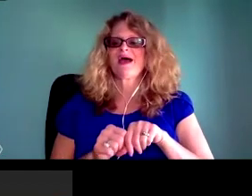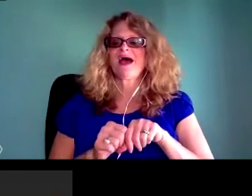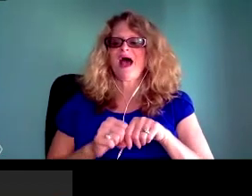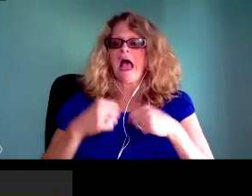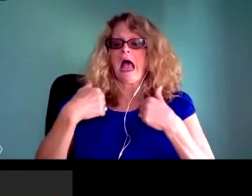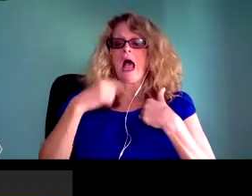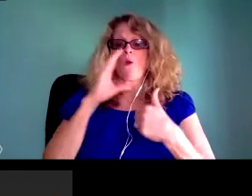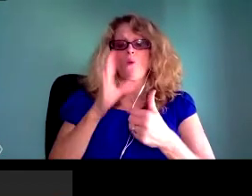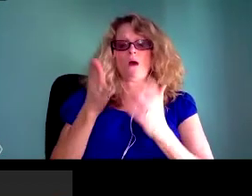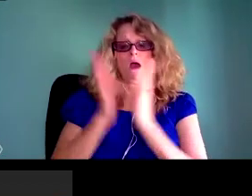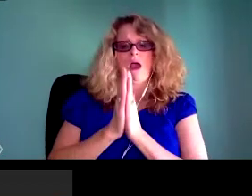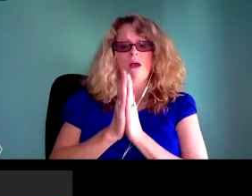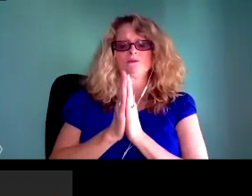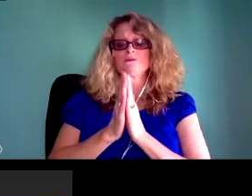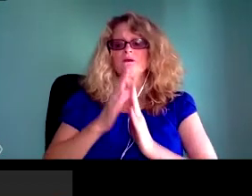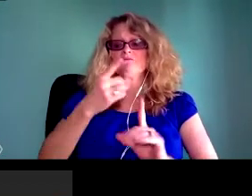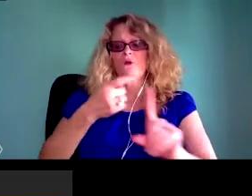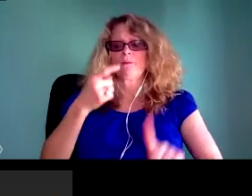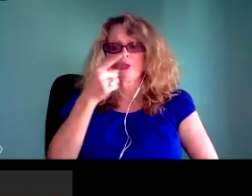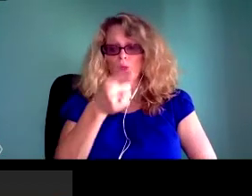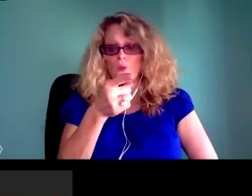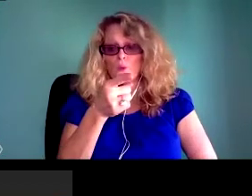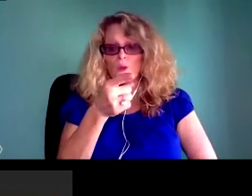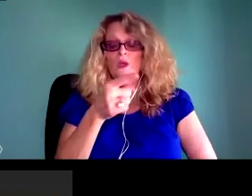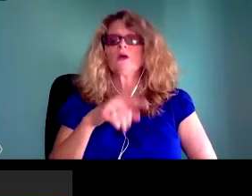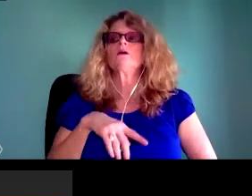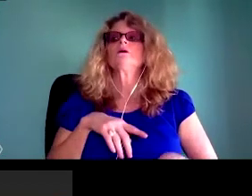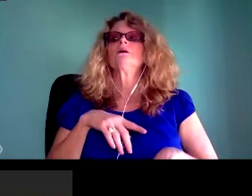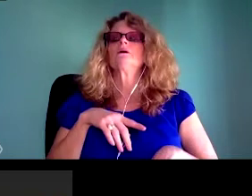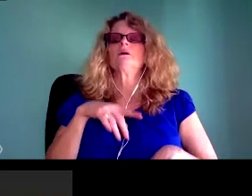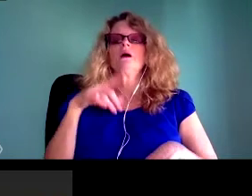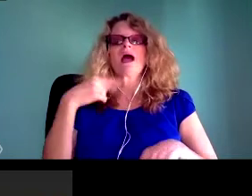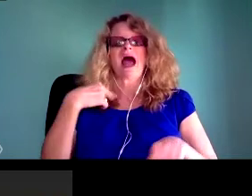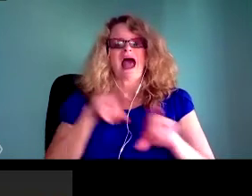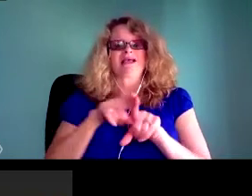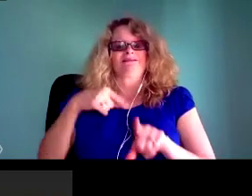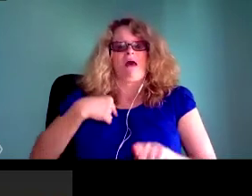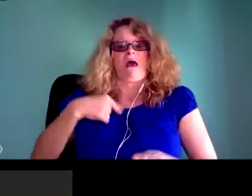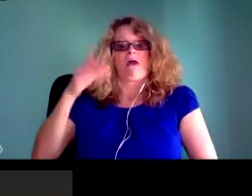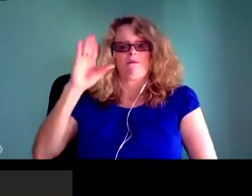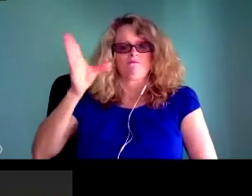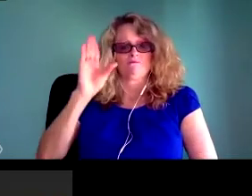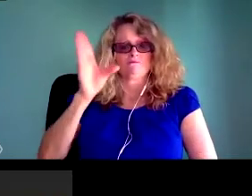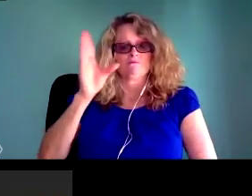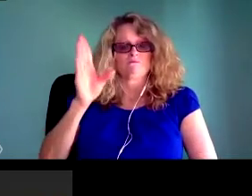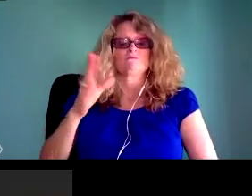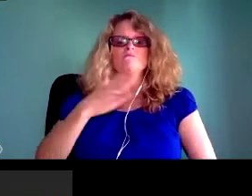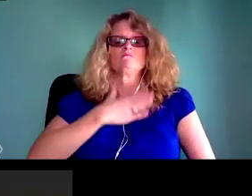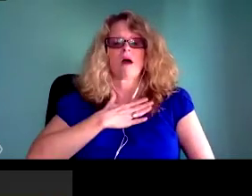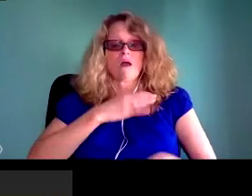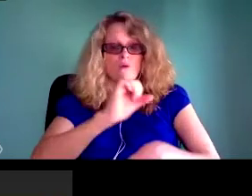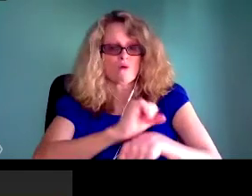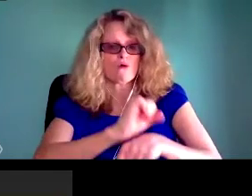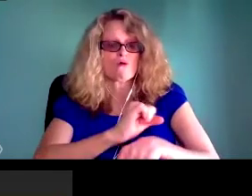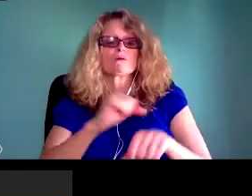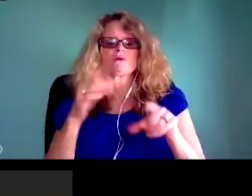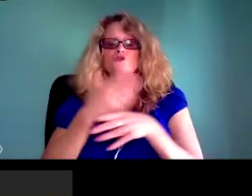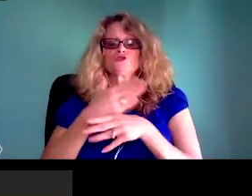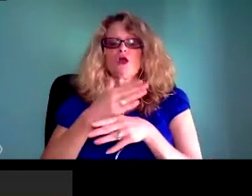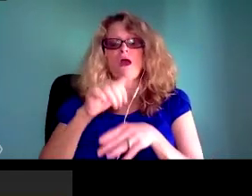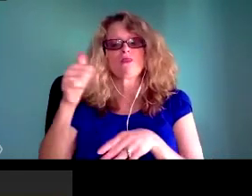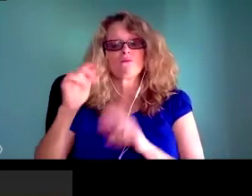work because there's still so much to do. It seems like every day we're reading a new headline about